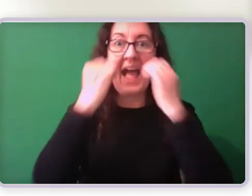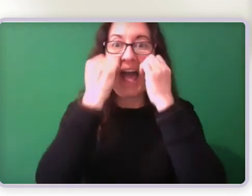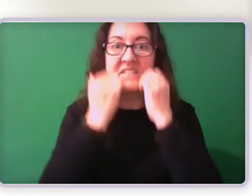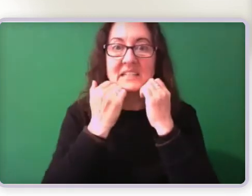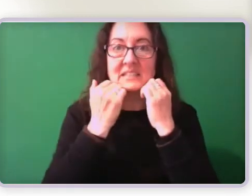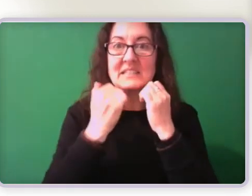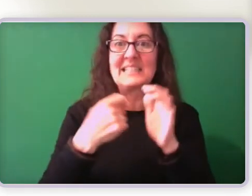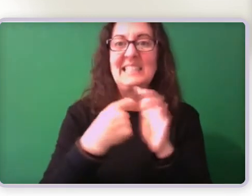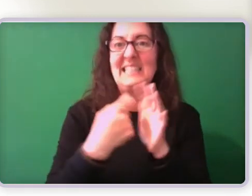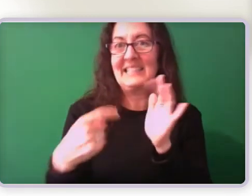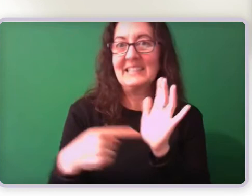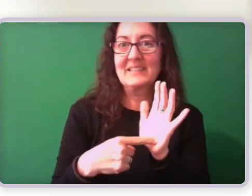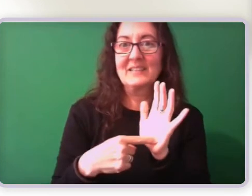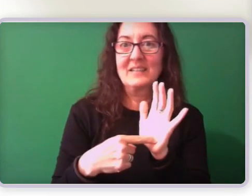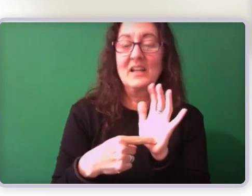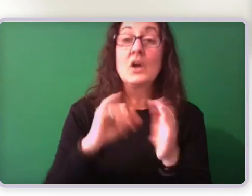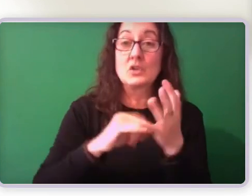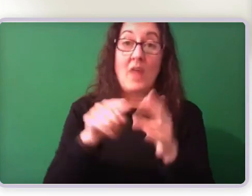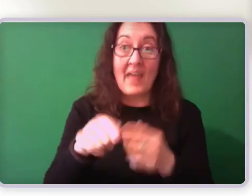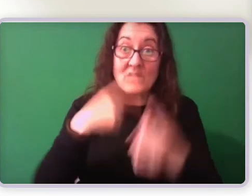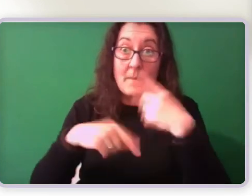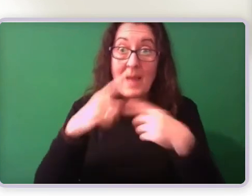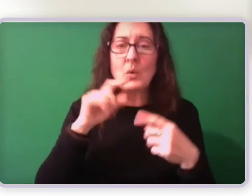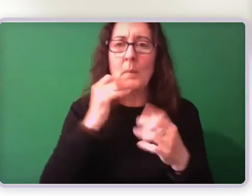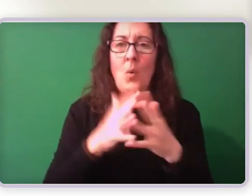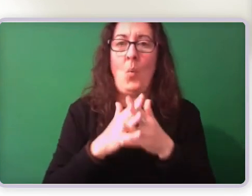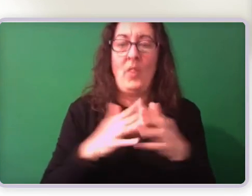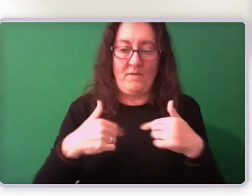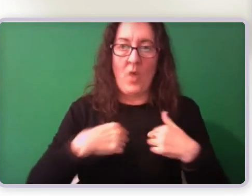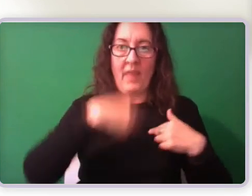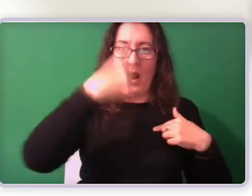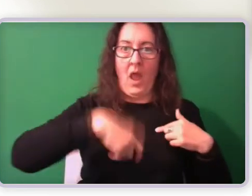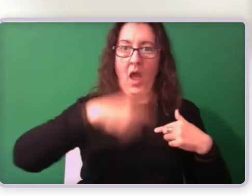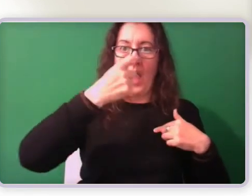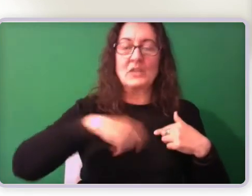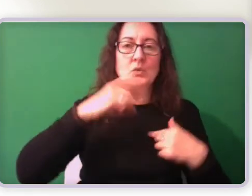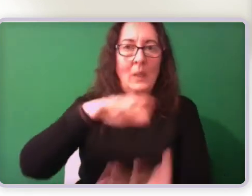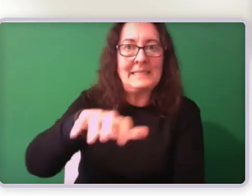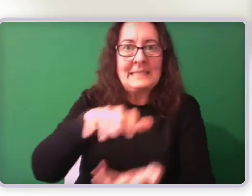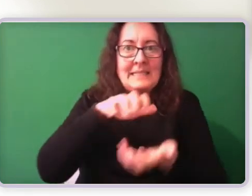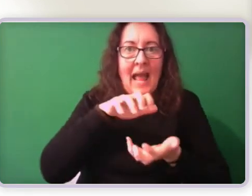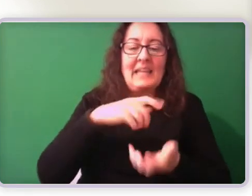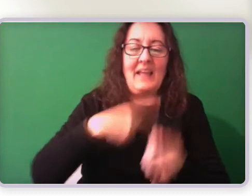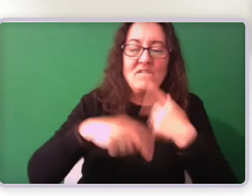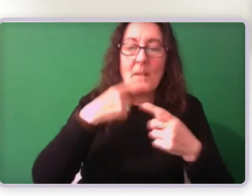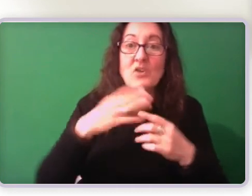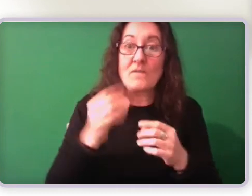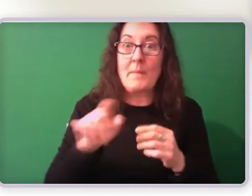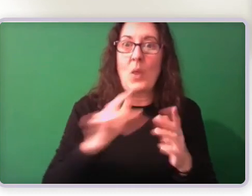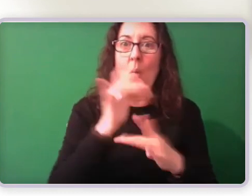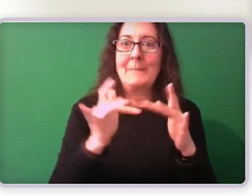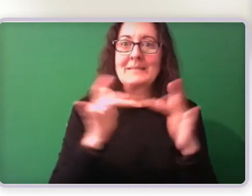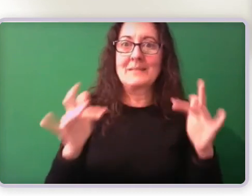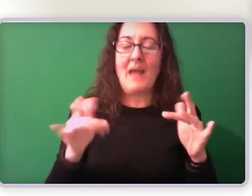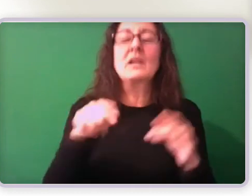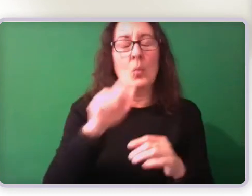for the user themselves so that they've got something that they can take away from the website as a reminder about what they need to do and how they can help